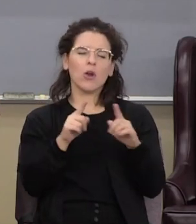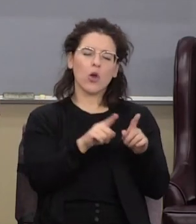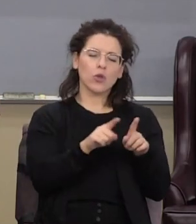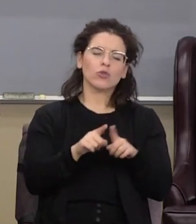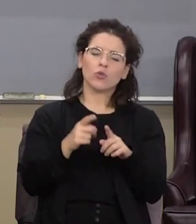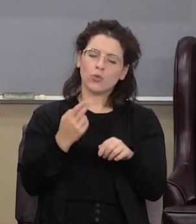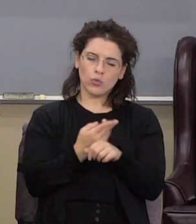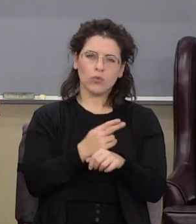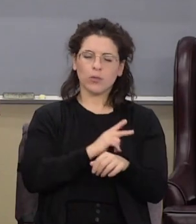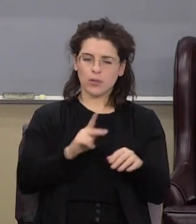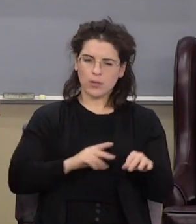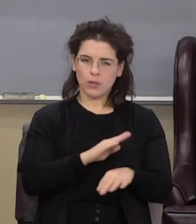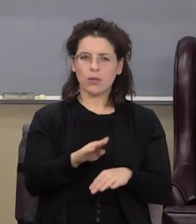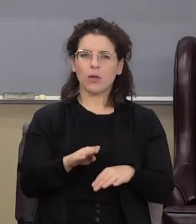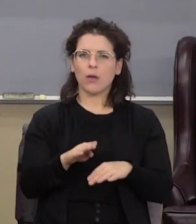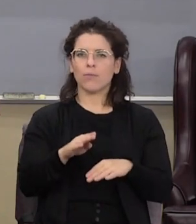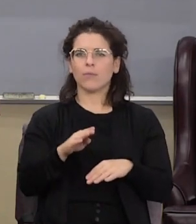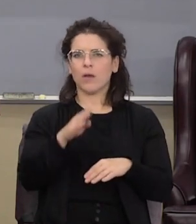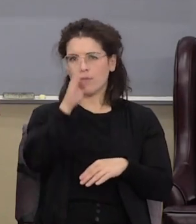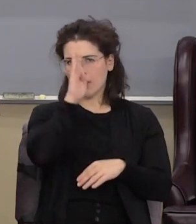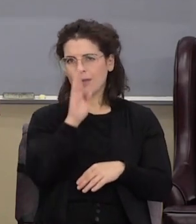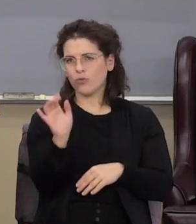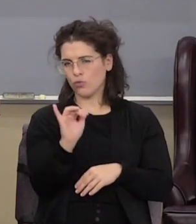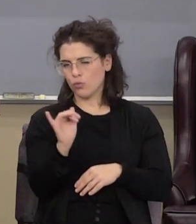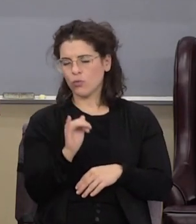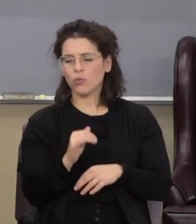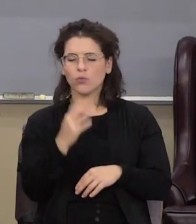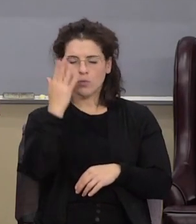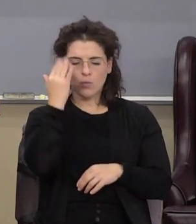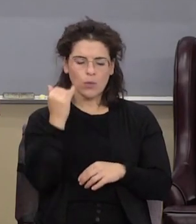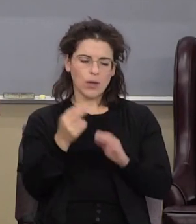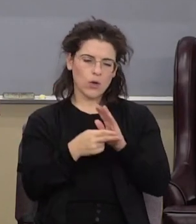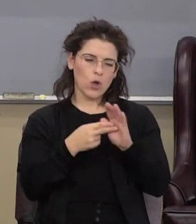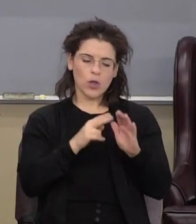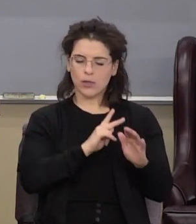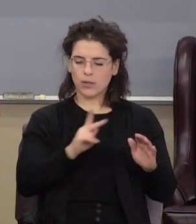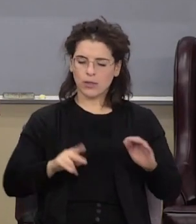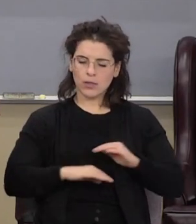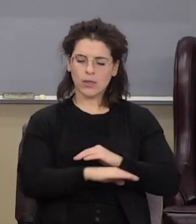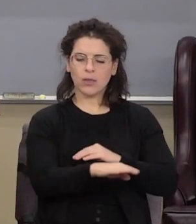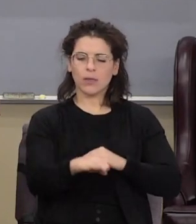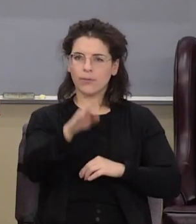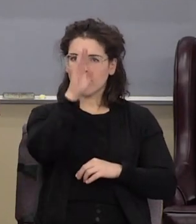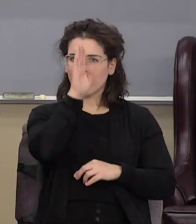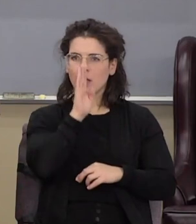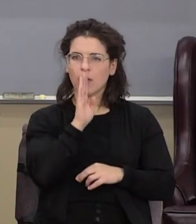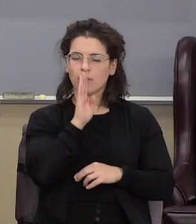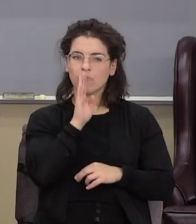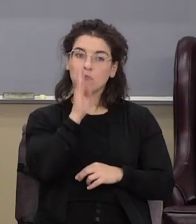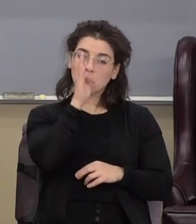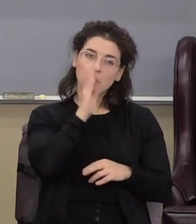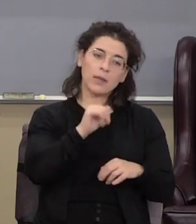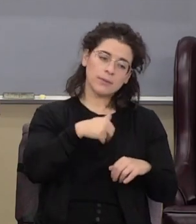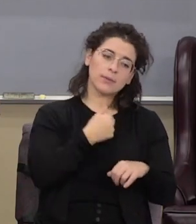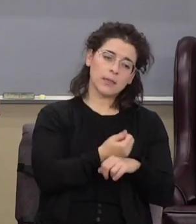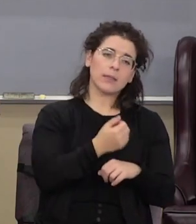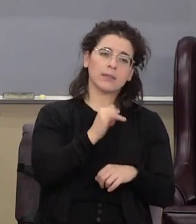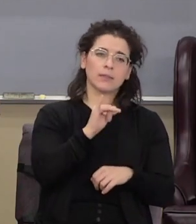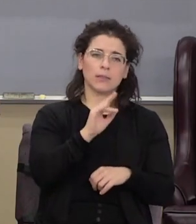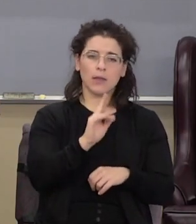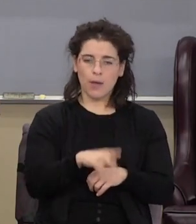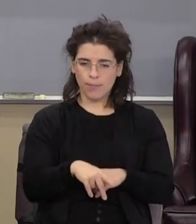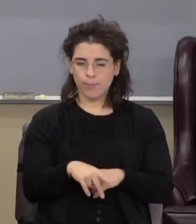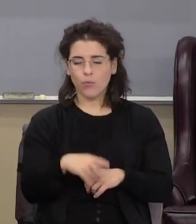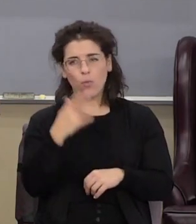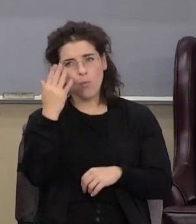contrary kind of things why would you call it the kingdom of God because God sets it up why would you call it the